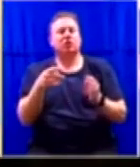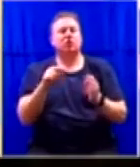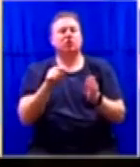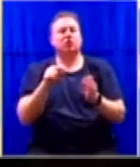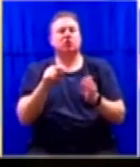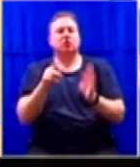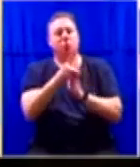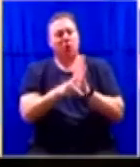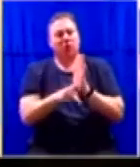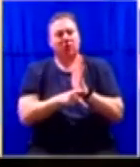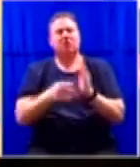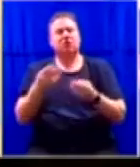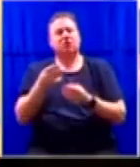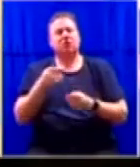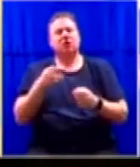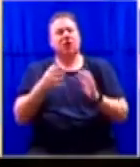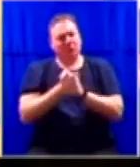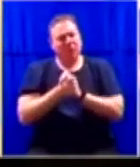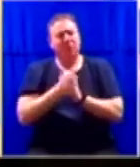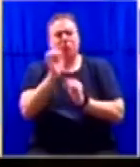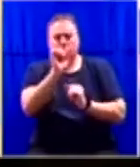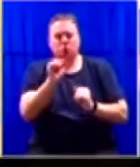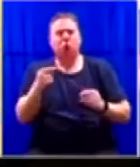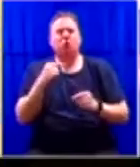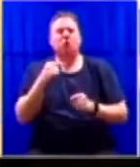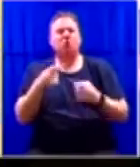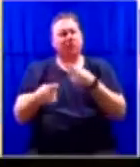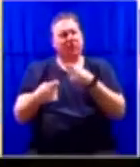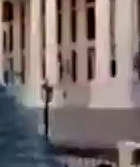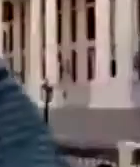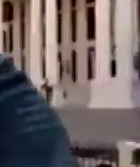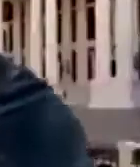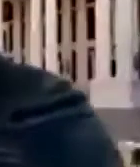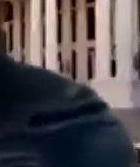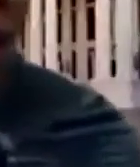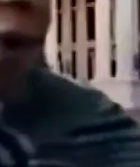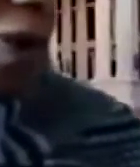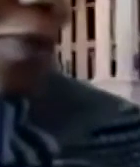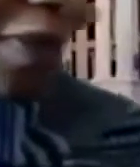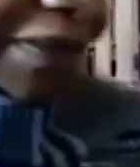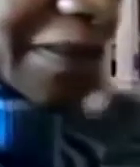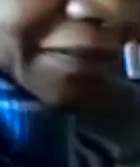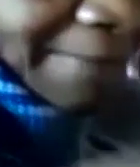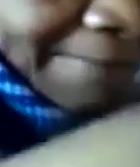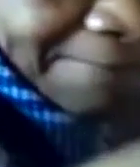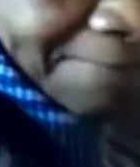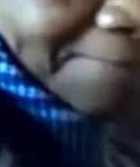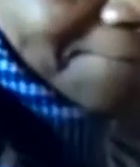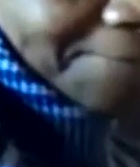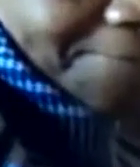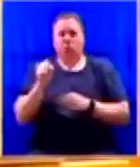commitment to fight corruption. So I thank you for that as well, President. Thank you. Thank you, Mr. Swart. The Honorable President.